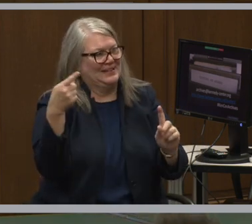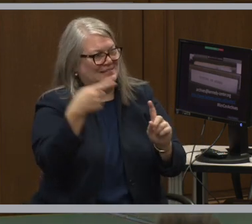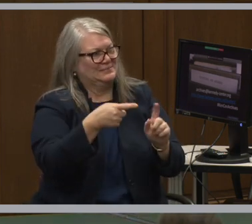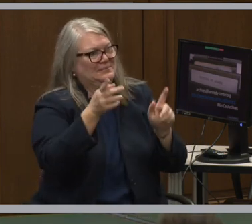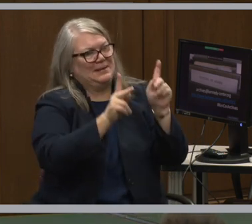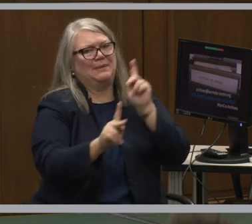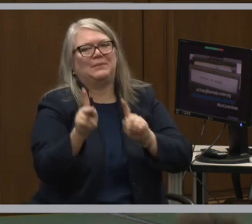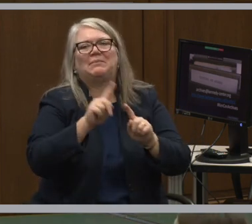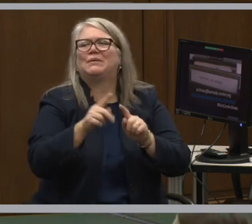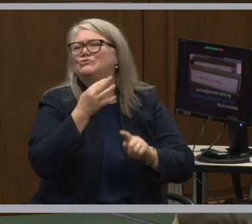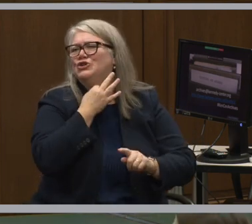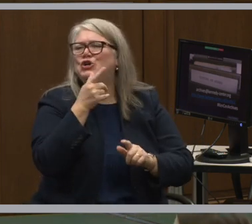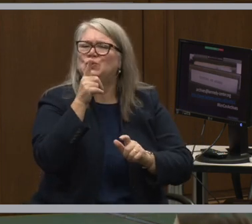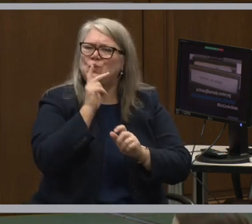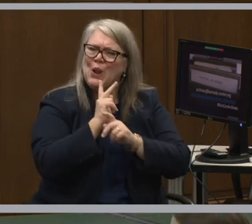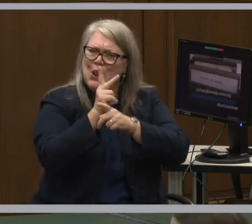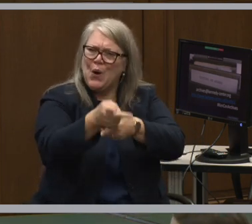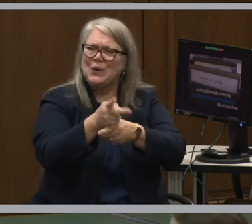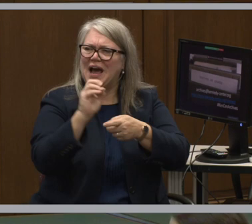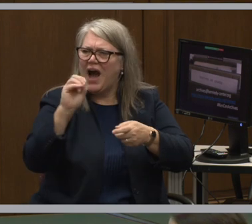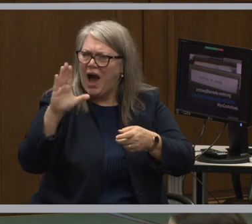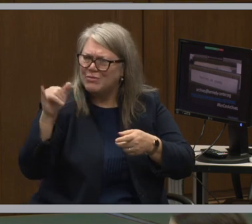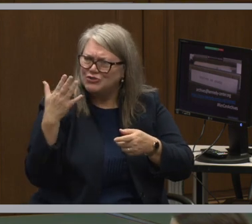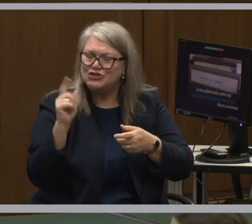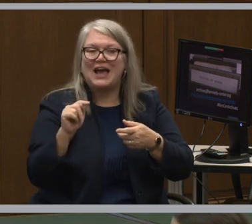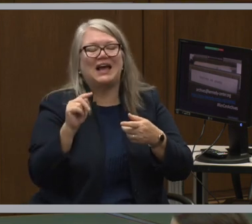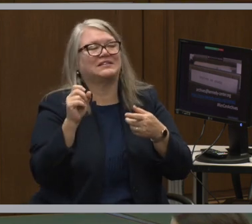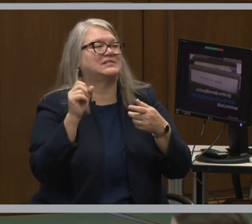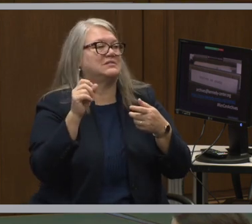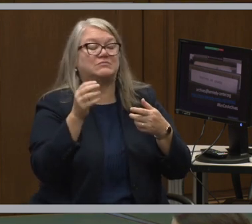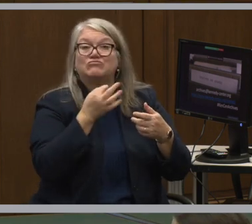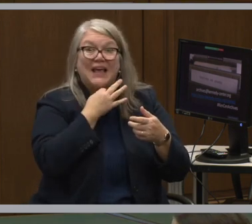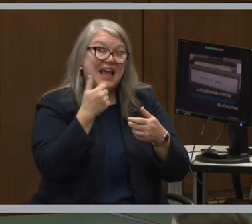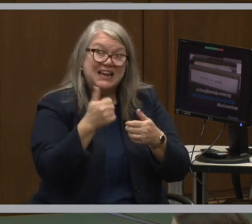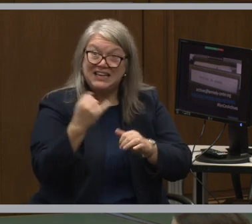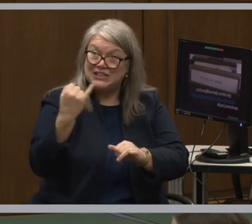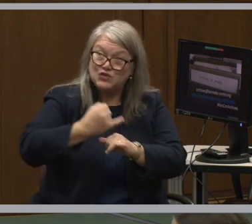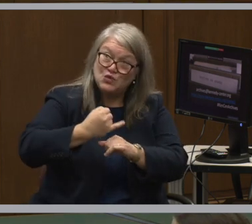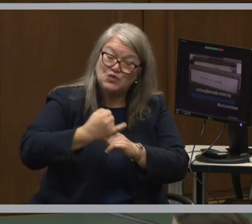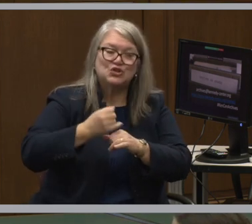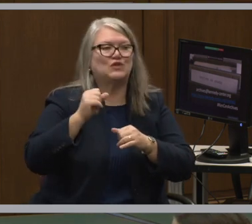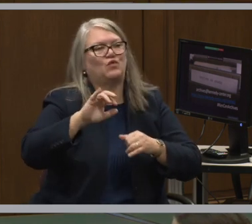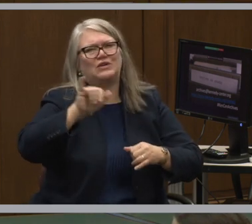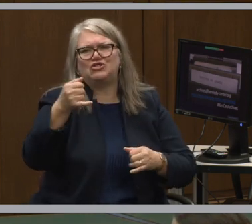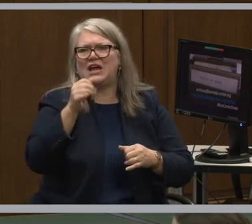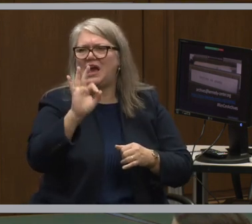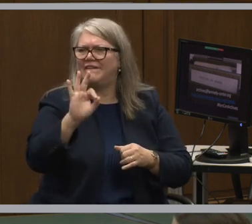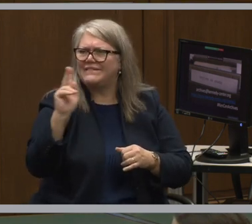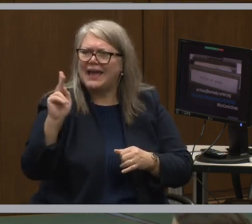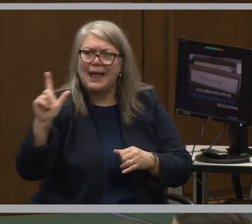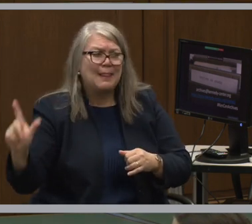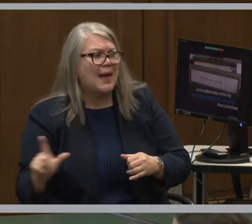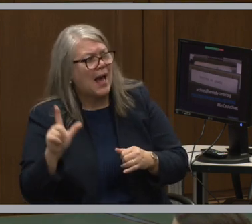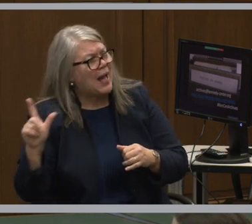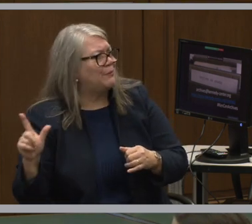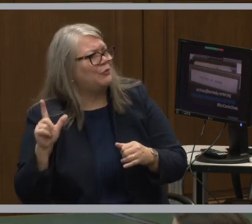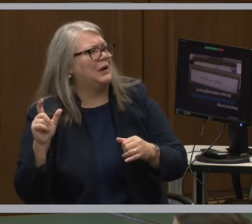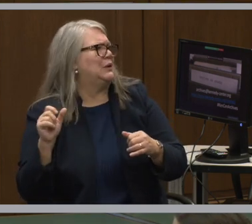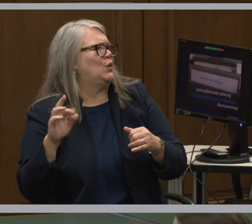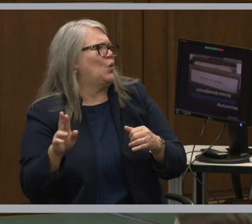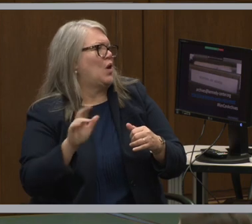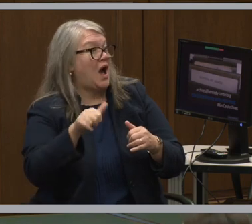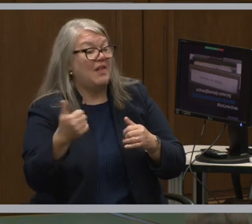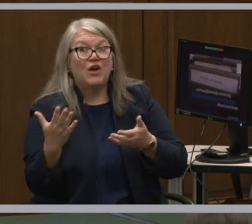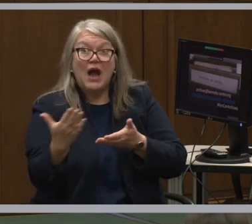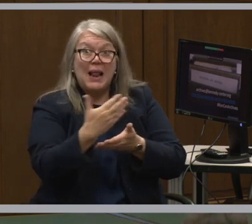loaned the objects or any institutions or was it JFK Library or any other